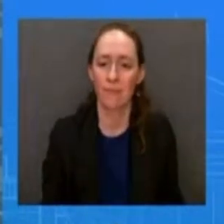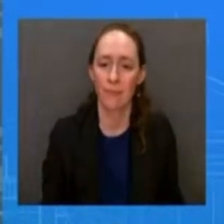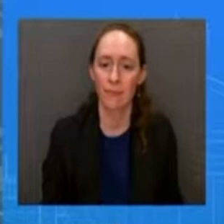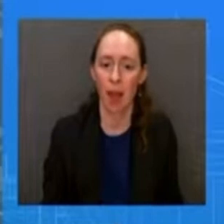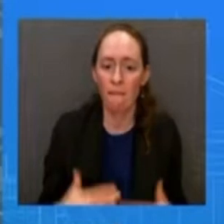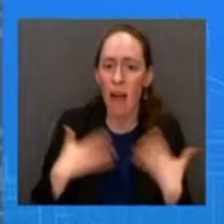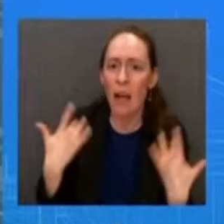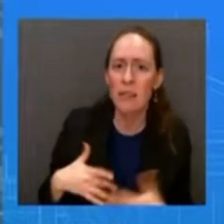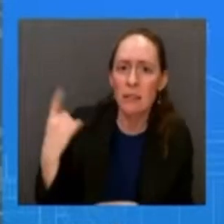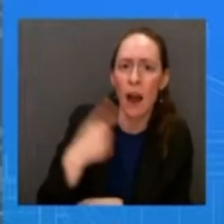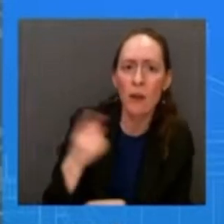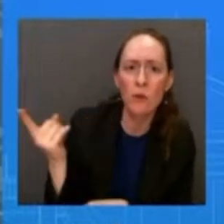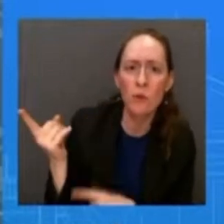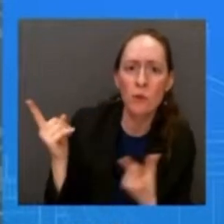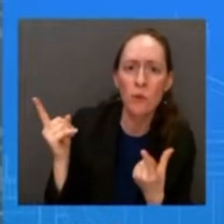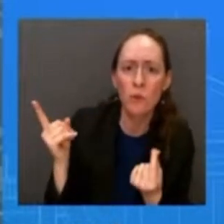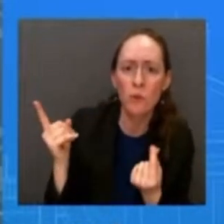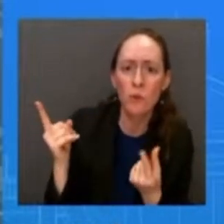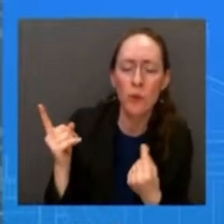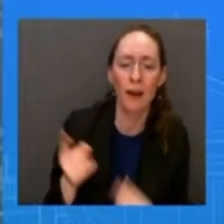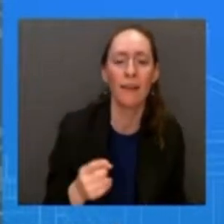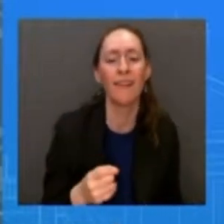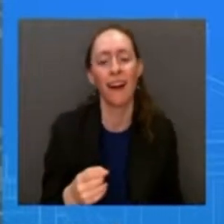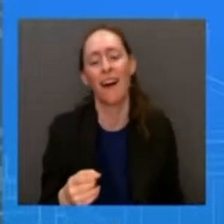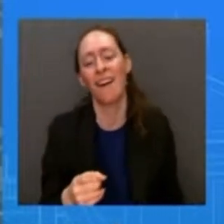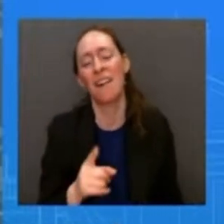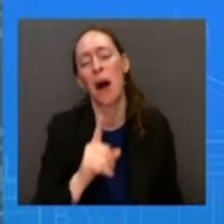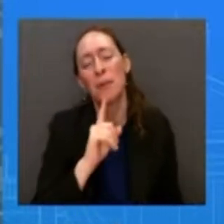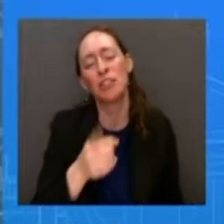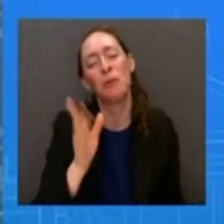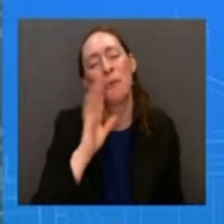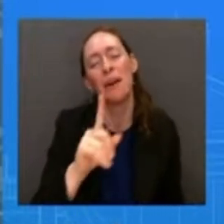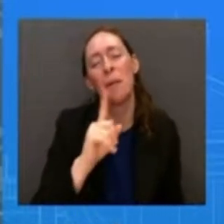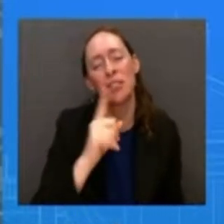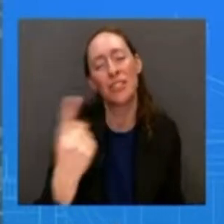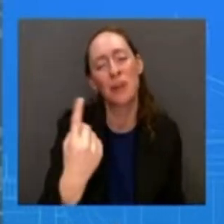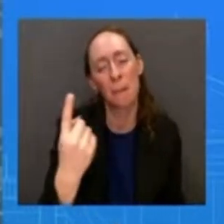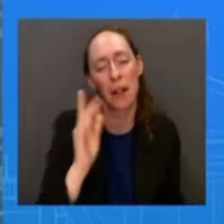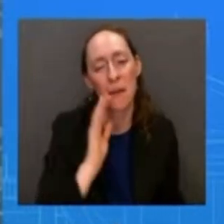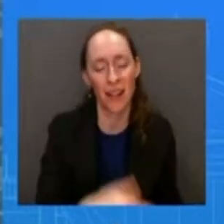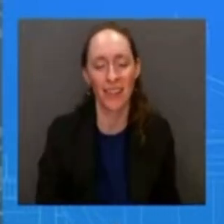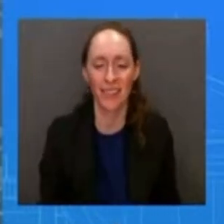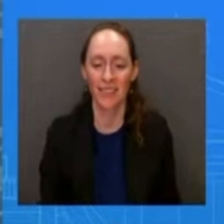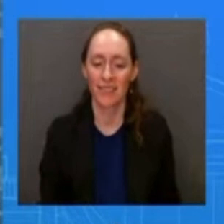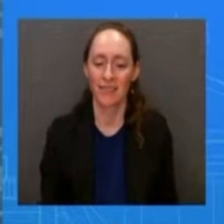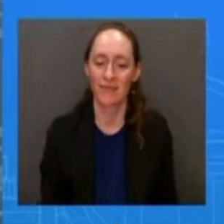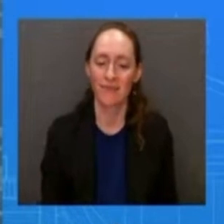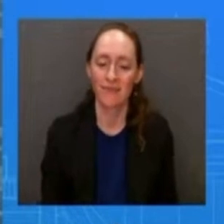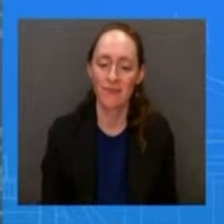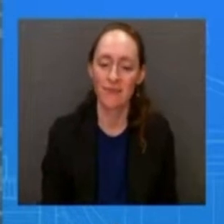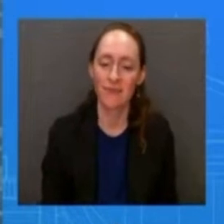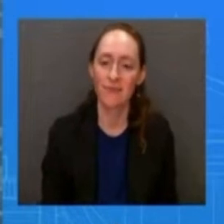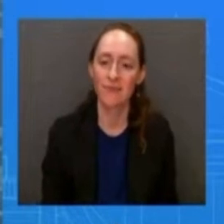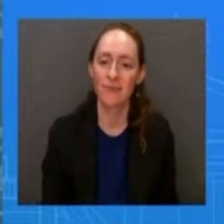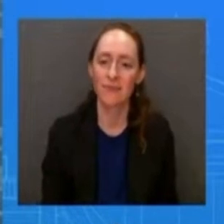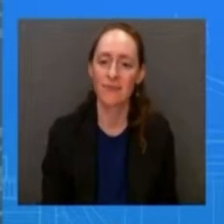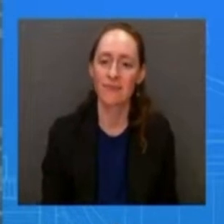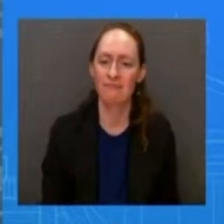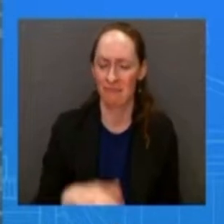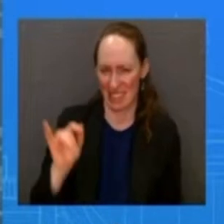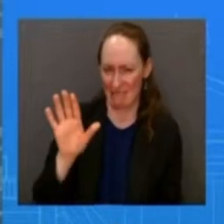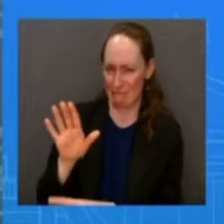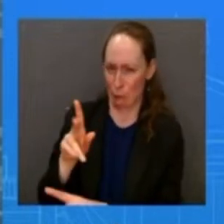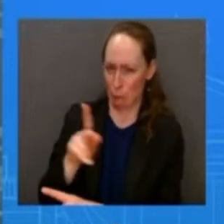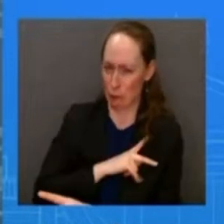i'm sure he'll be celebrating valentine's day i'm not going to get into what the president's going to be doing on a personal matter but go ahead okay um